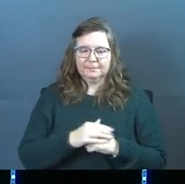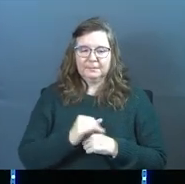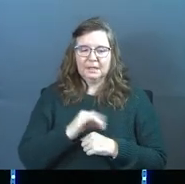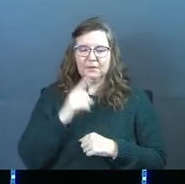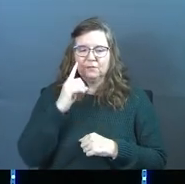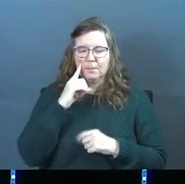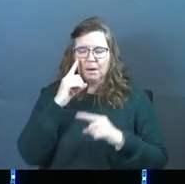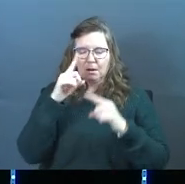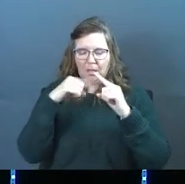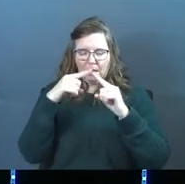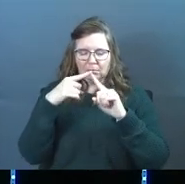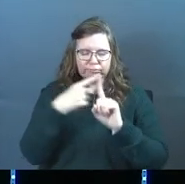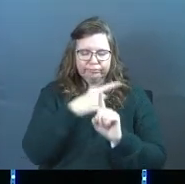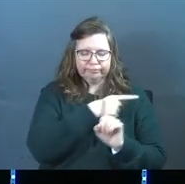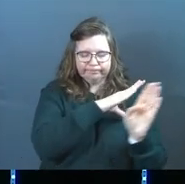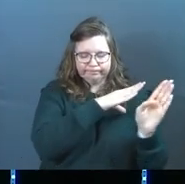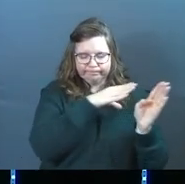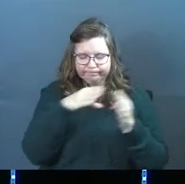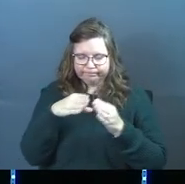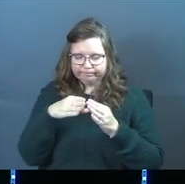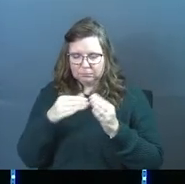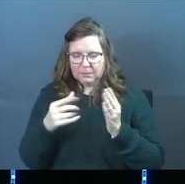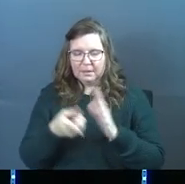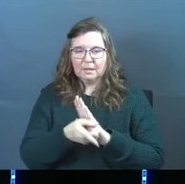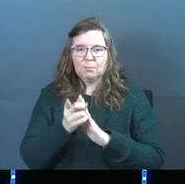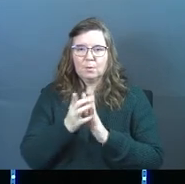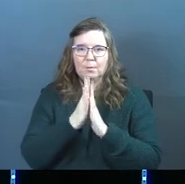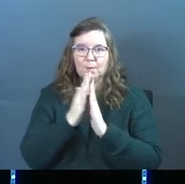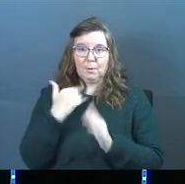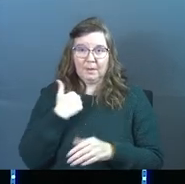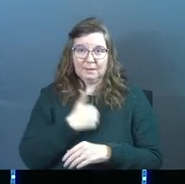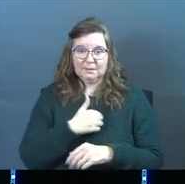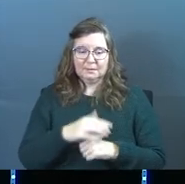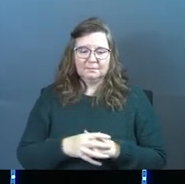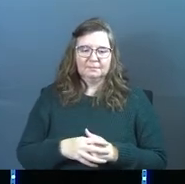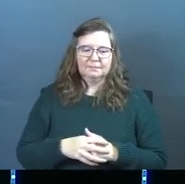If your mind's somewhere else, just kind of bring it back here into this moment of prayer with us.